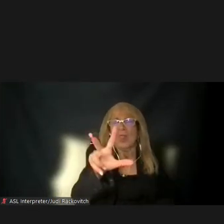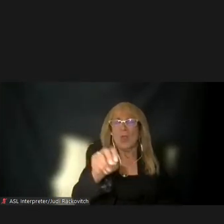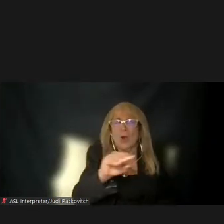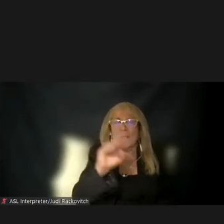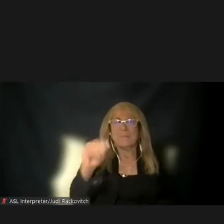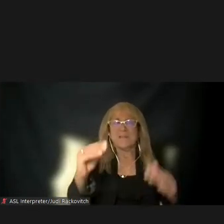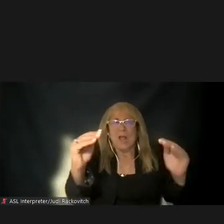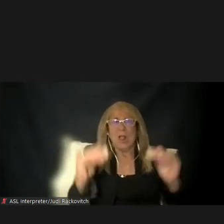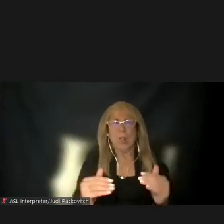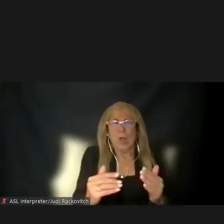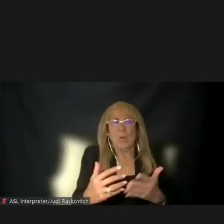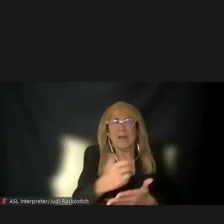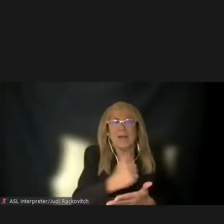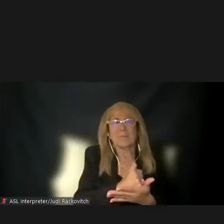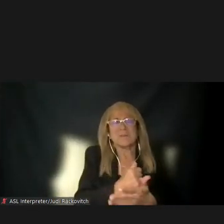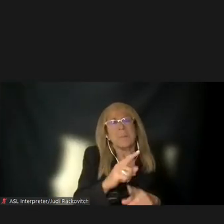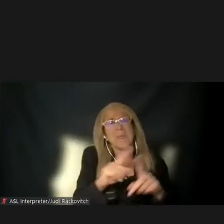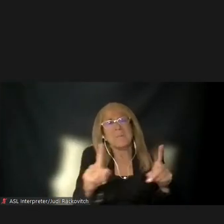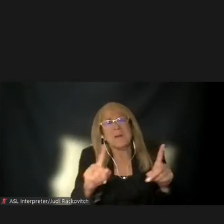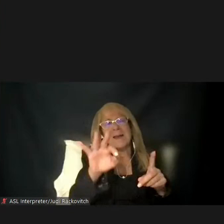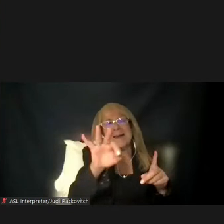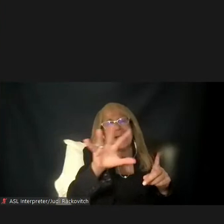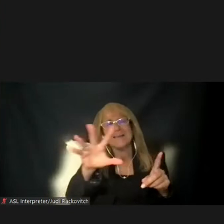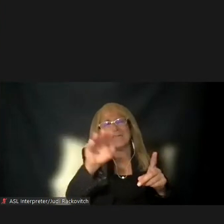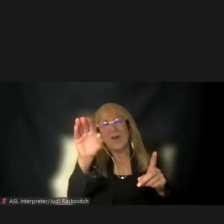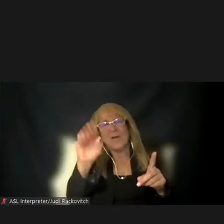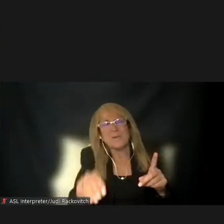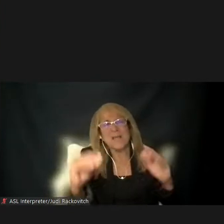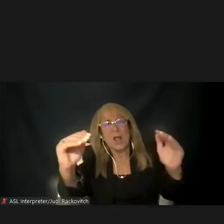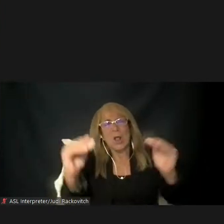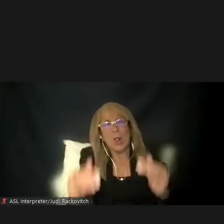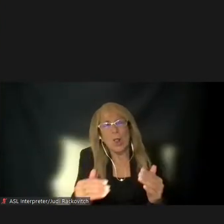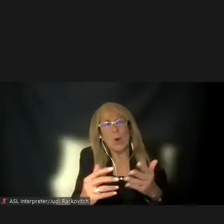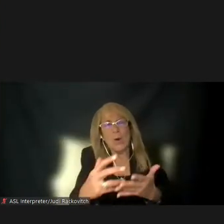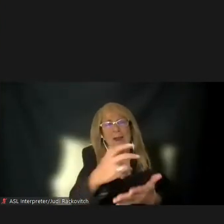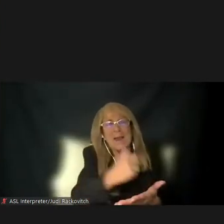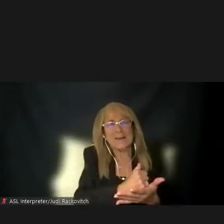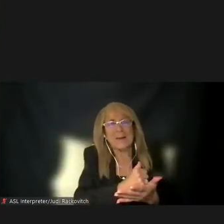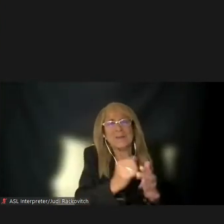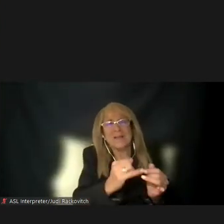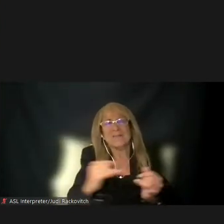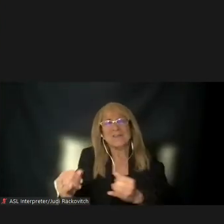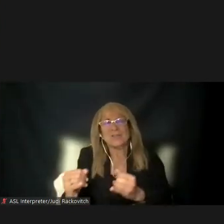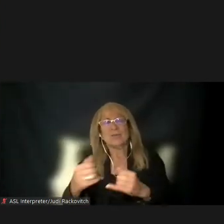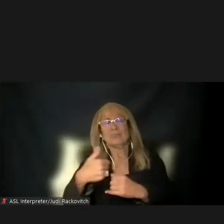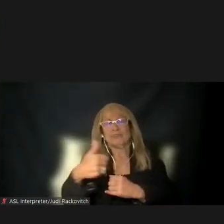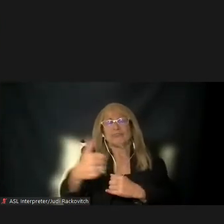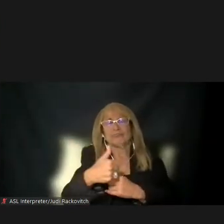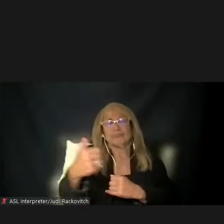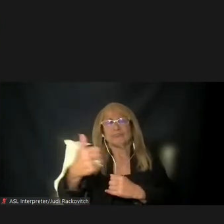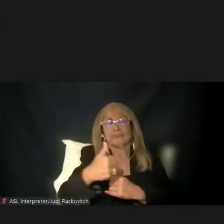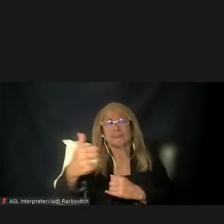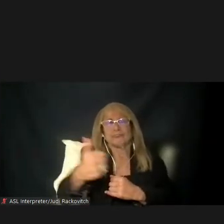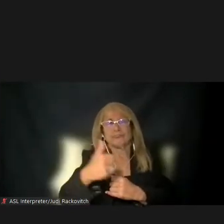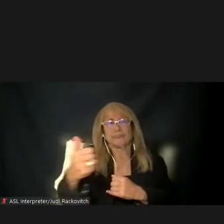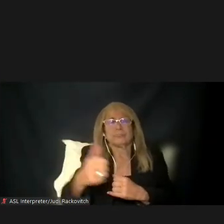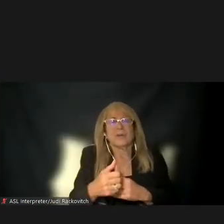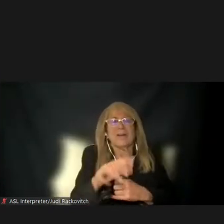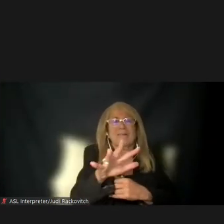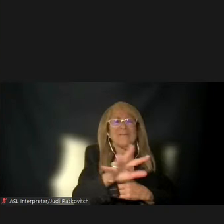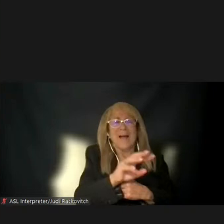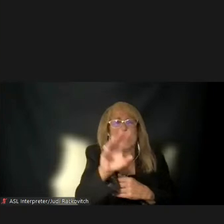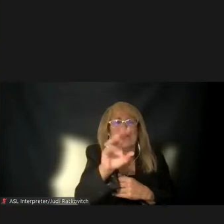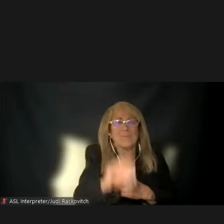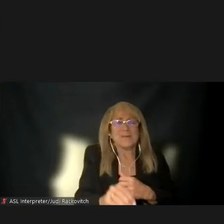model results, 95% of low income individuals travel to Manhattan Central Business District by transit, and 5% by vehicle in the morning peak